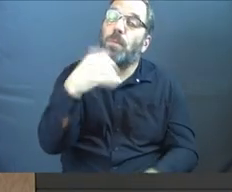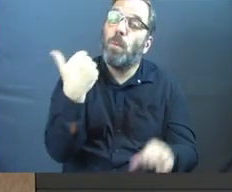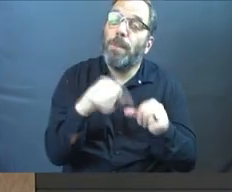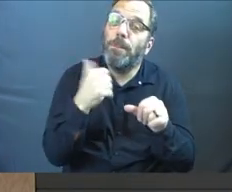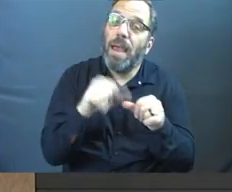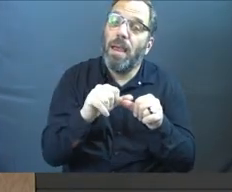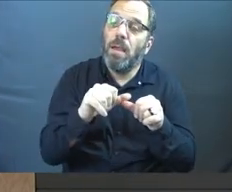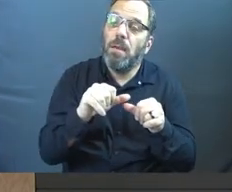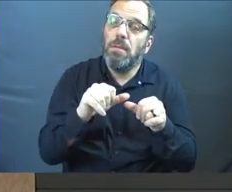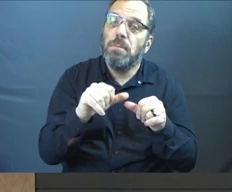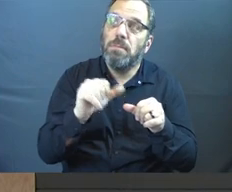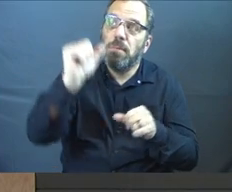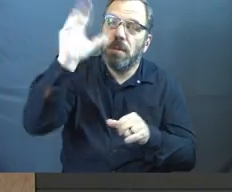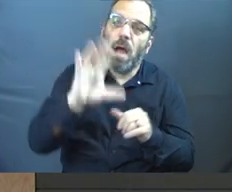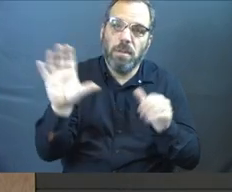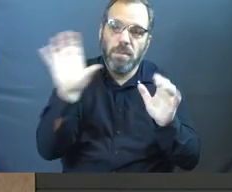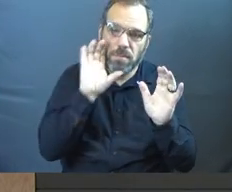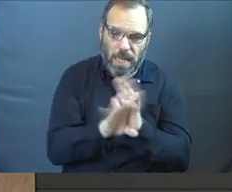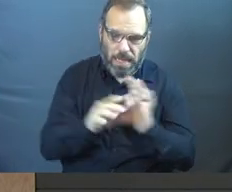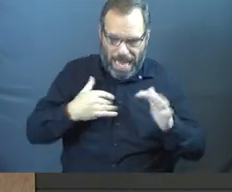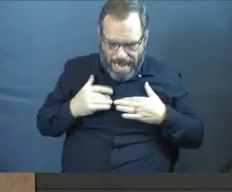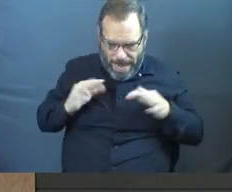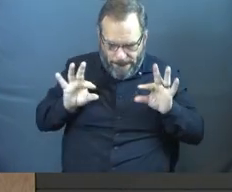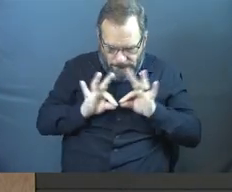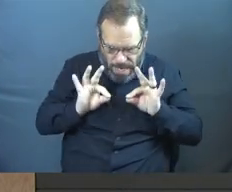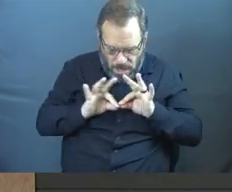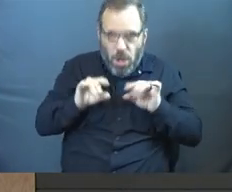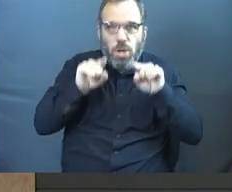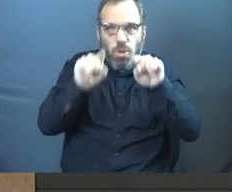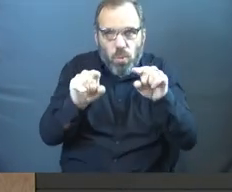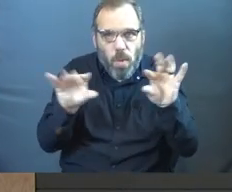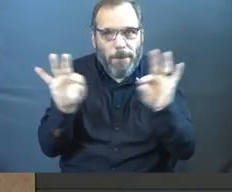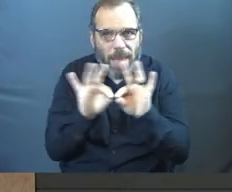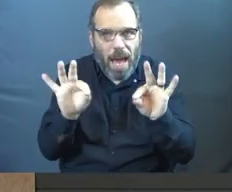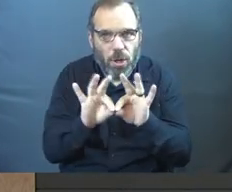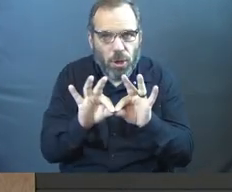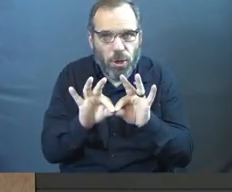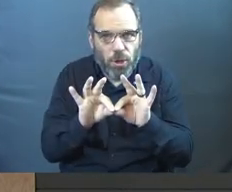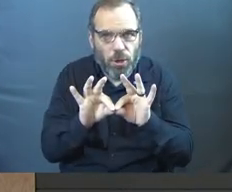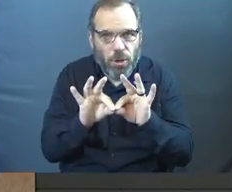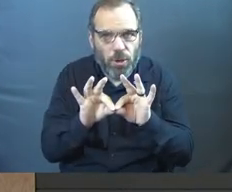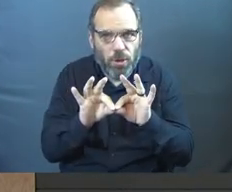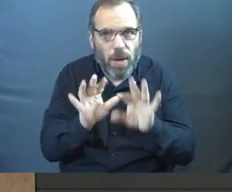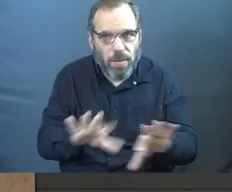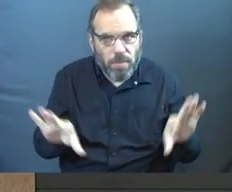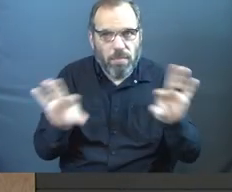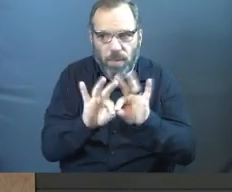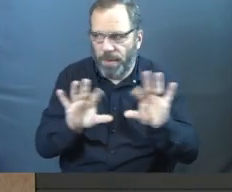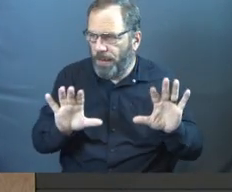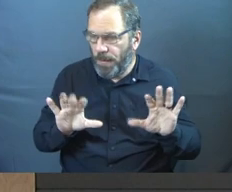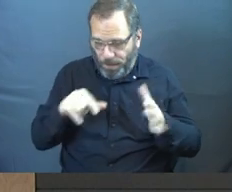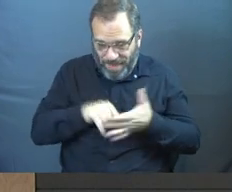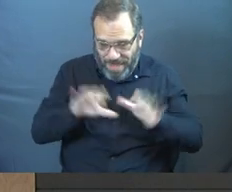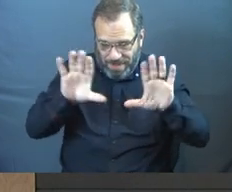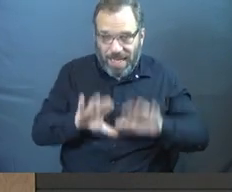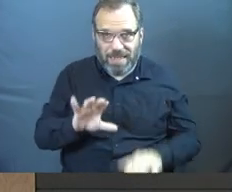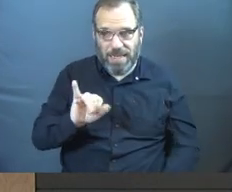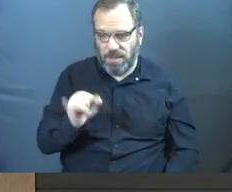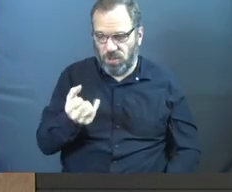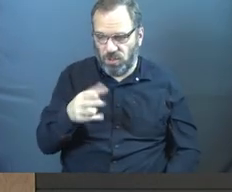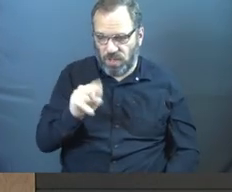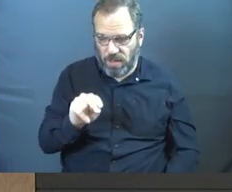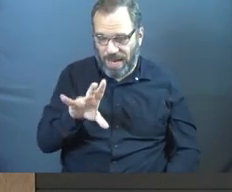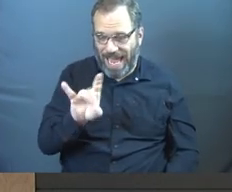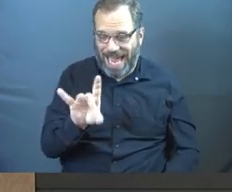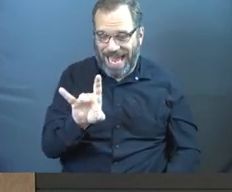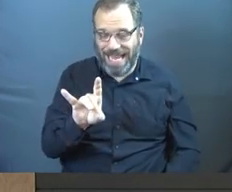we said, the Imago Dei means that we matter, that I matter, you matter. This Sunday, we're going to talk about the fact